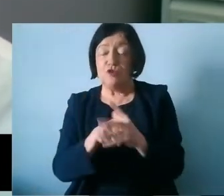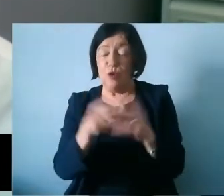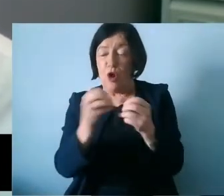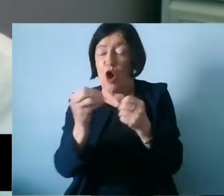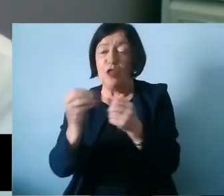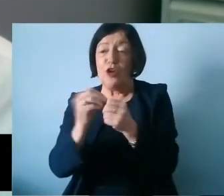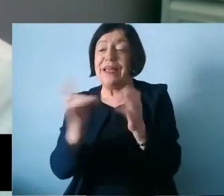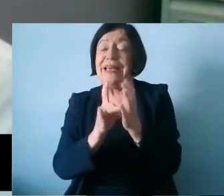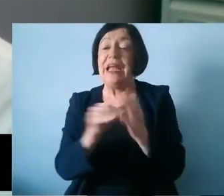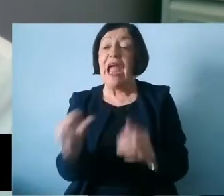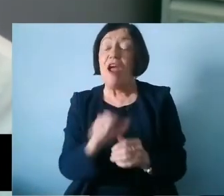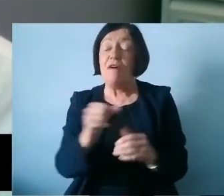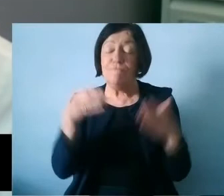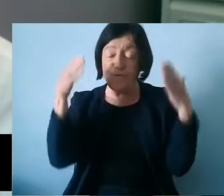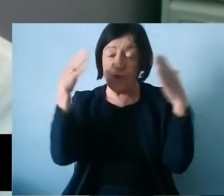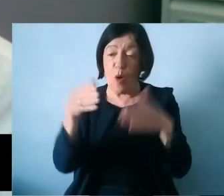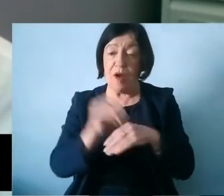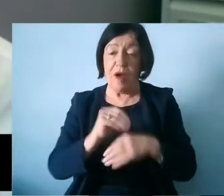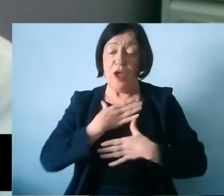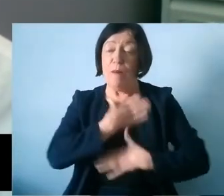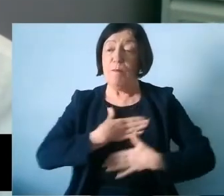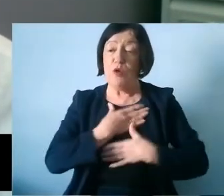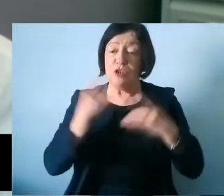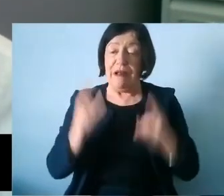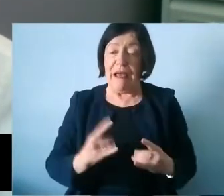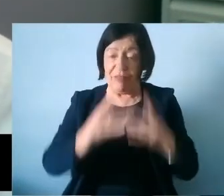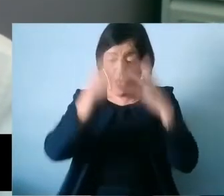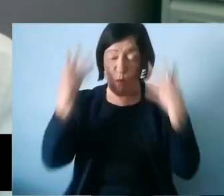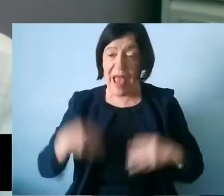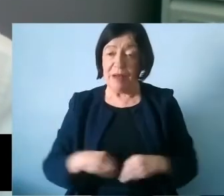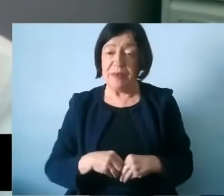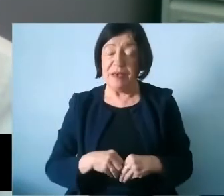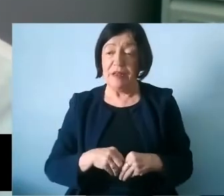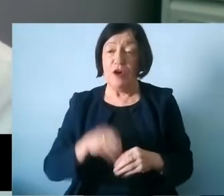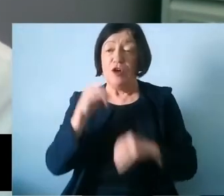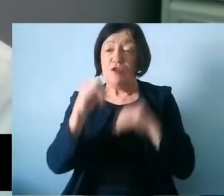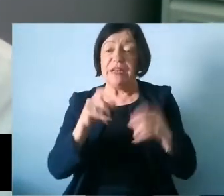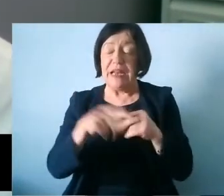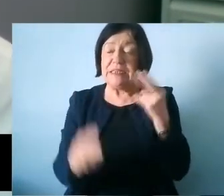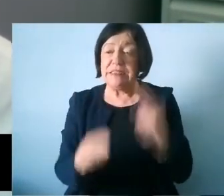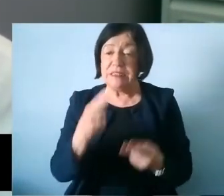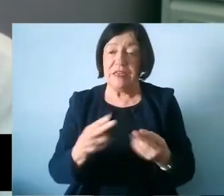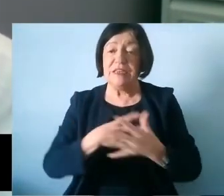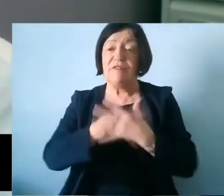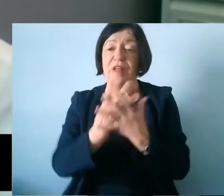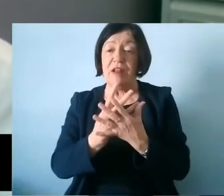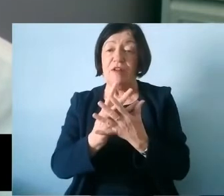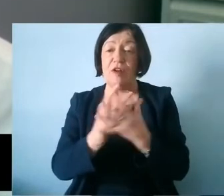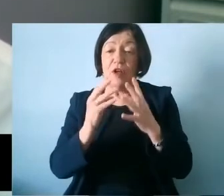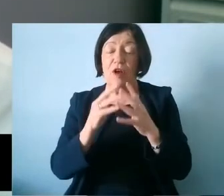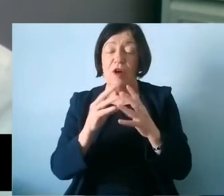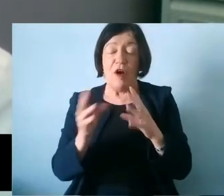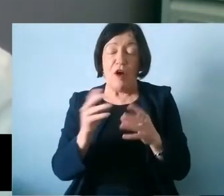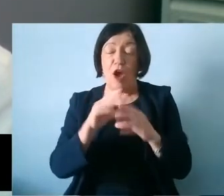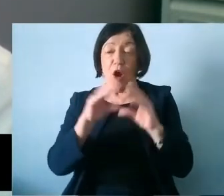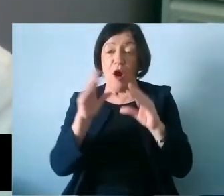areas, focusing on emotional health and well-being, curriculum and assessment, developing a whole community approach